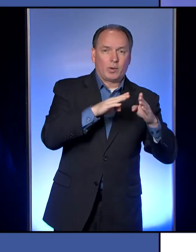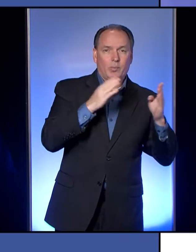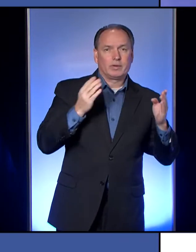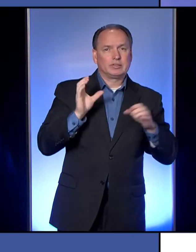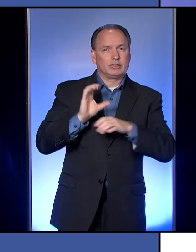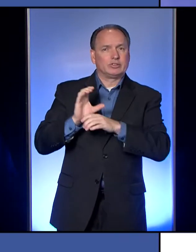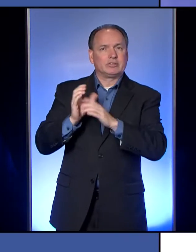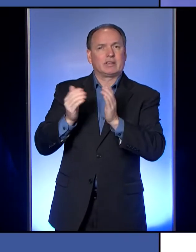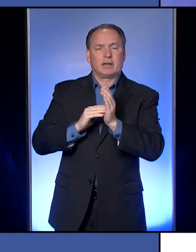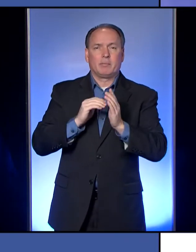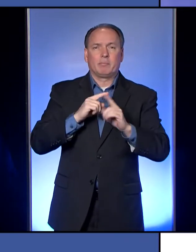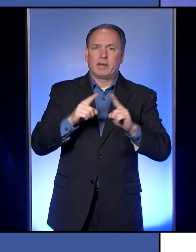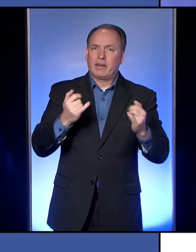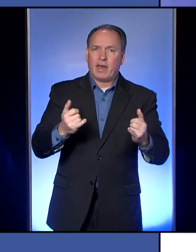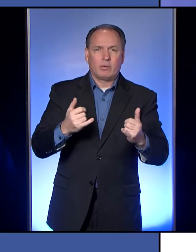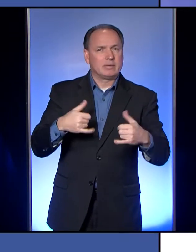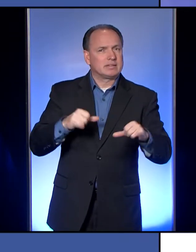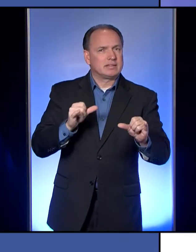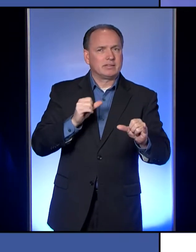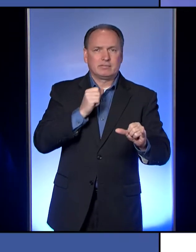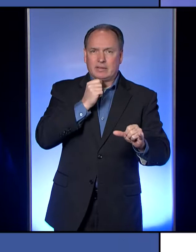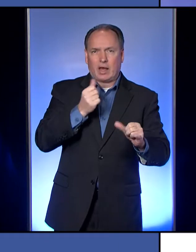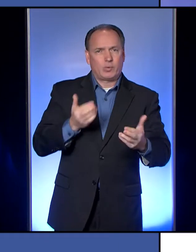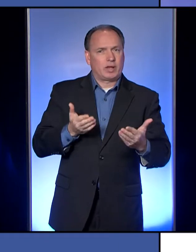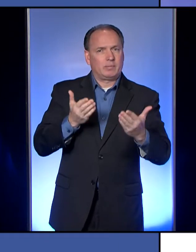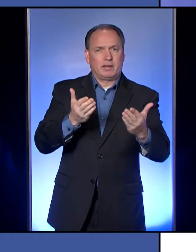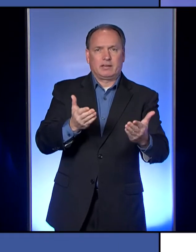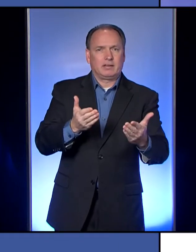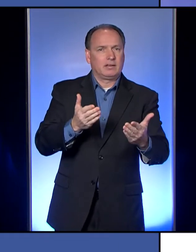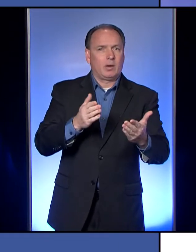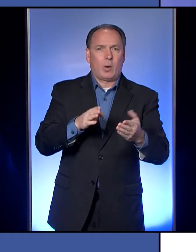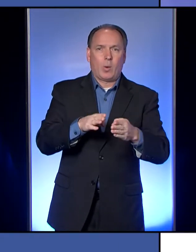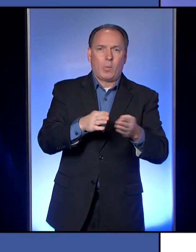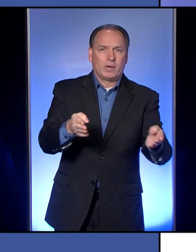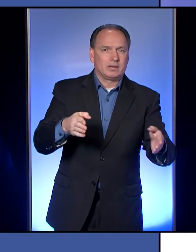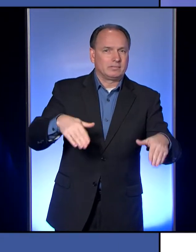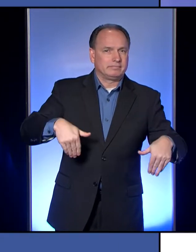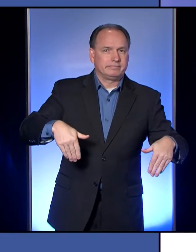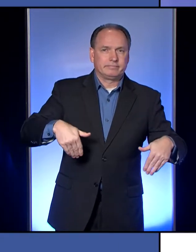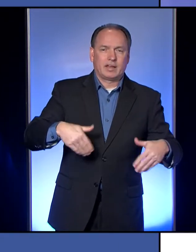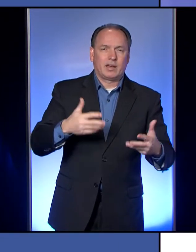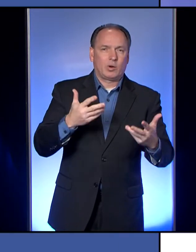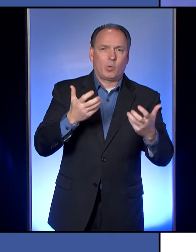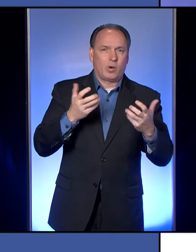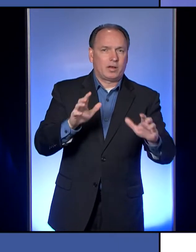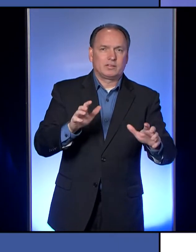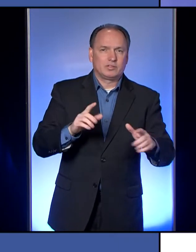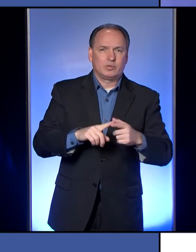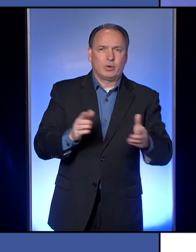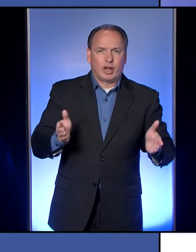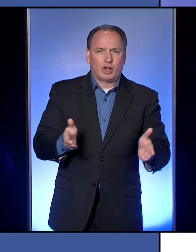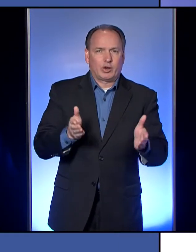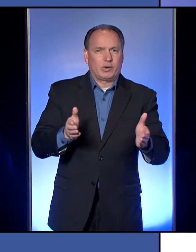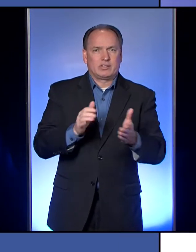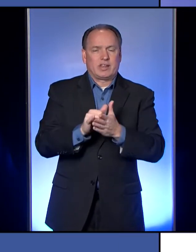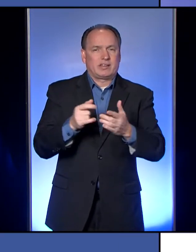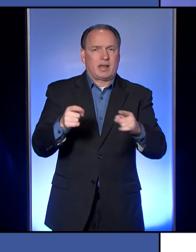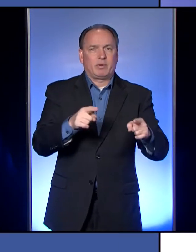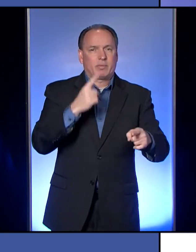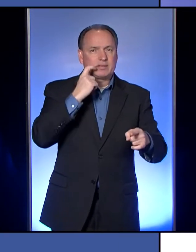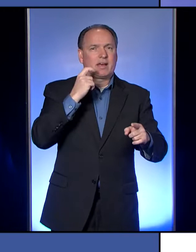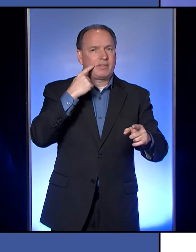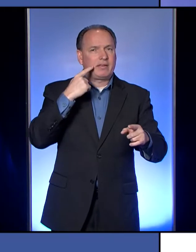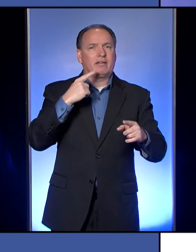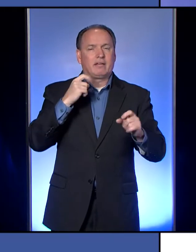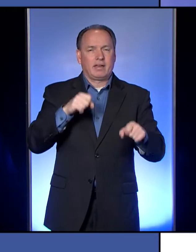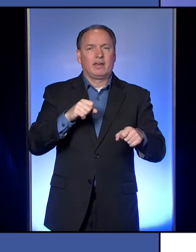not recommending that right now. Um, and so that's, I don't really even want to encourage that that would happen because I think it could,